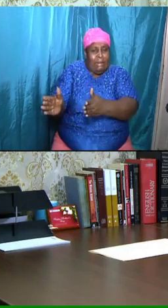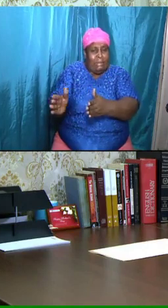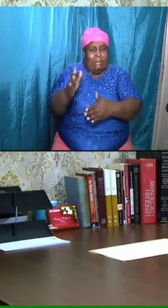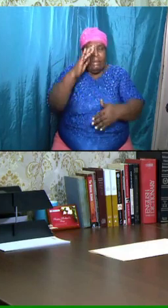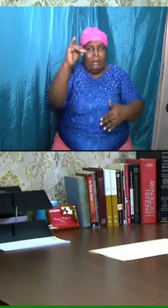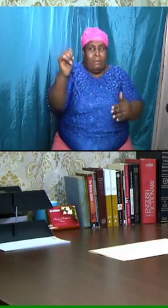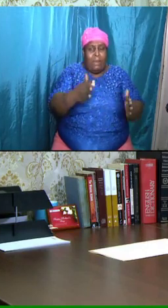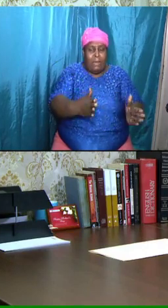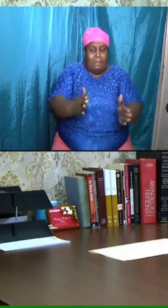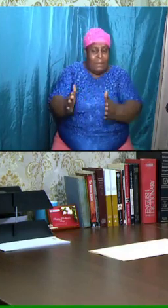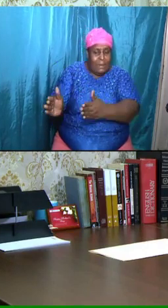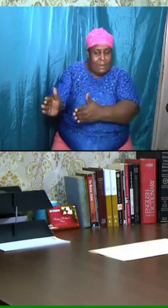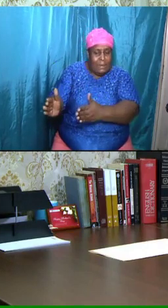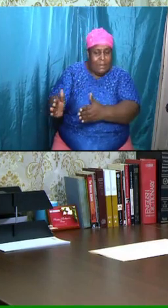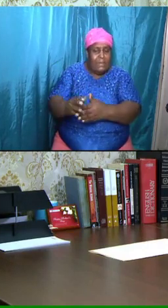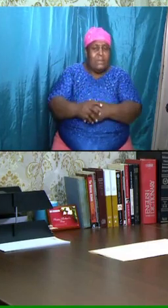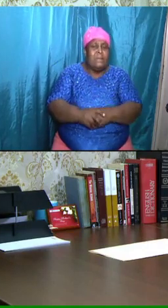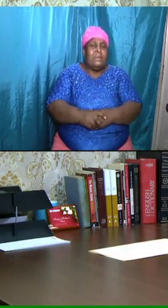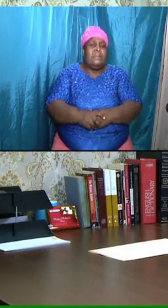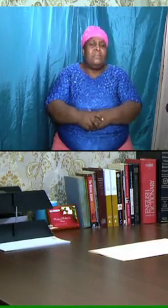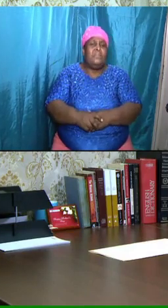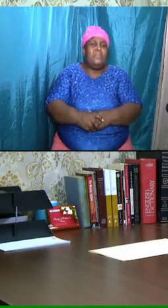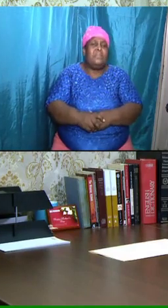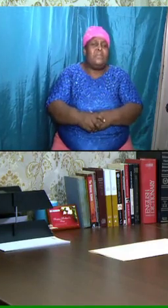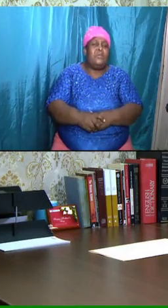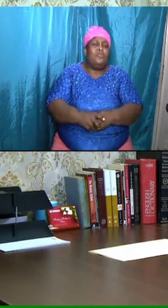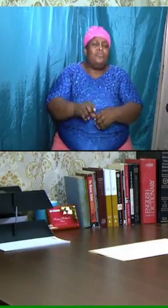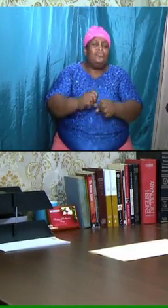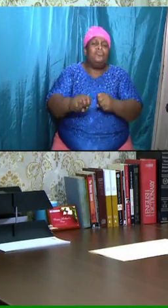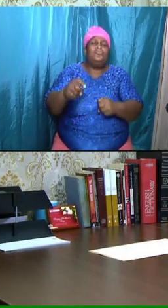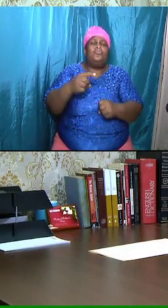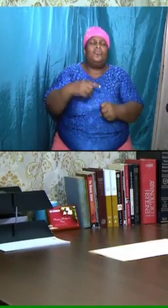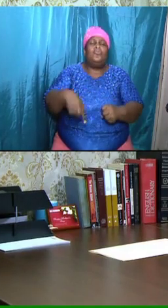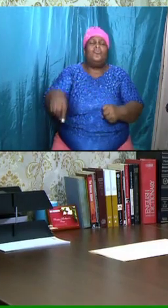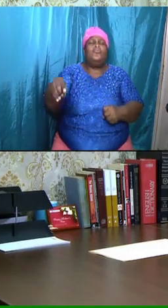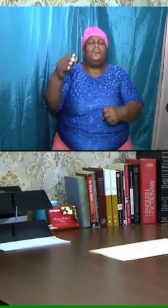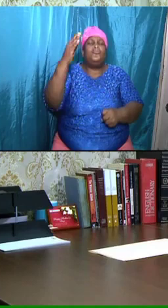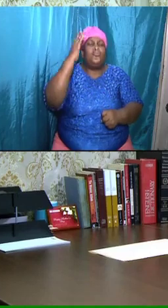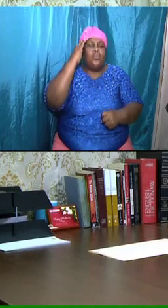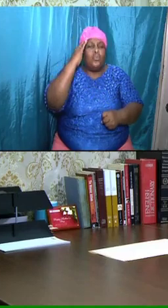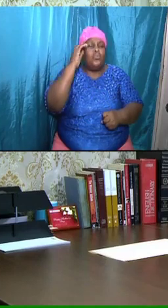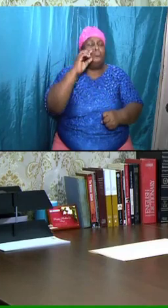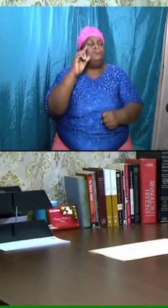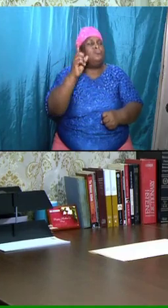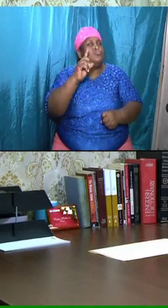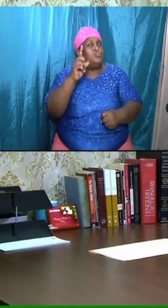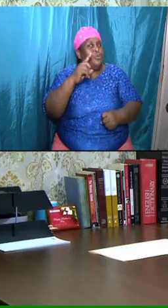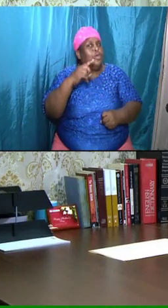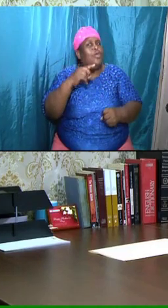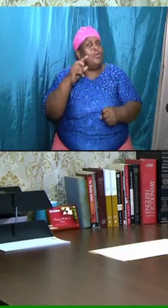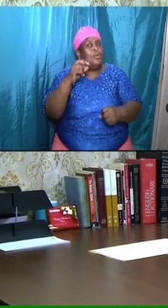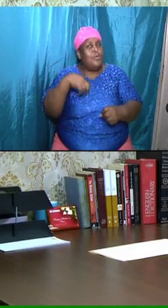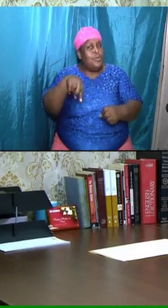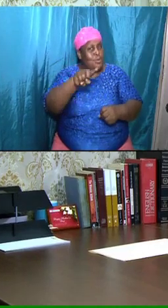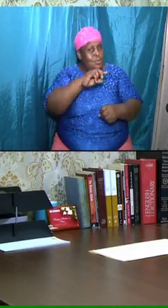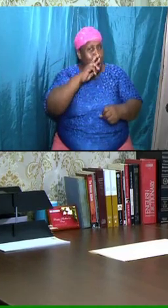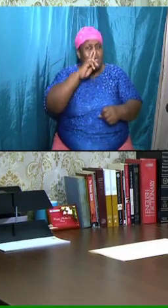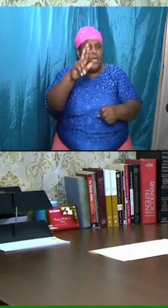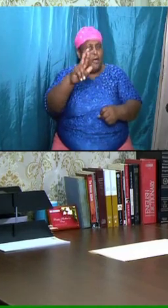indicate where we are. Give us some scriptures. And then let us